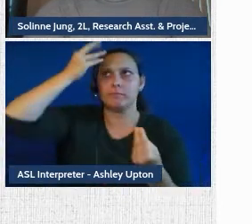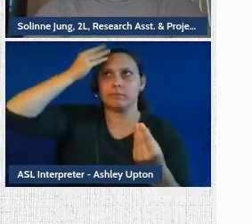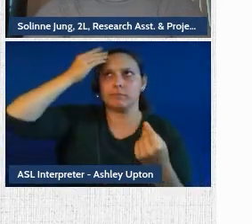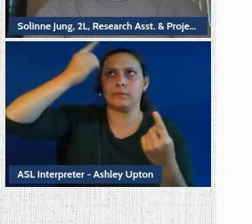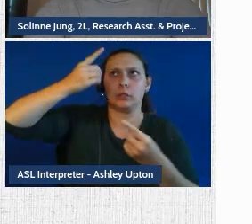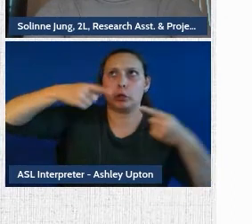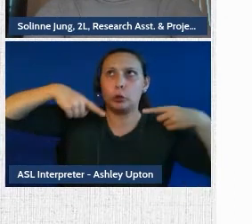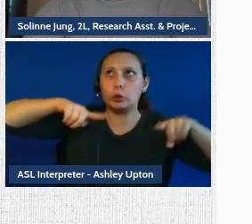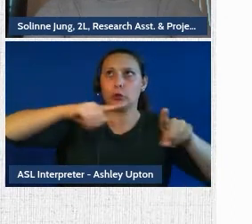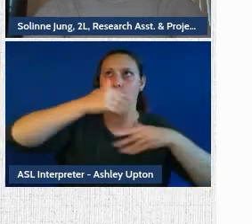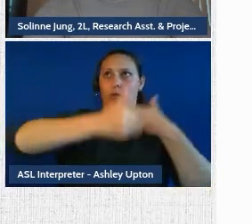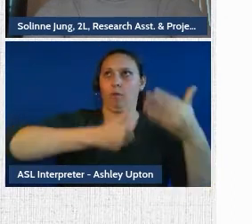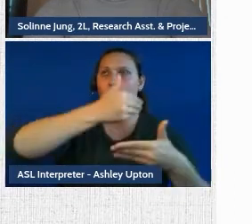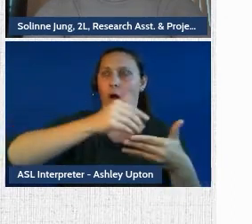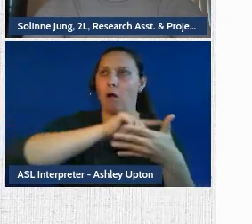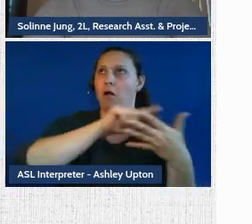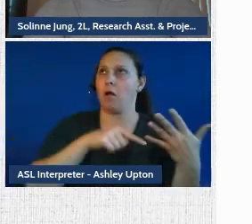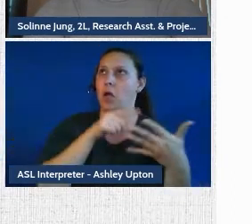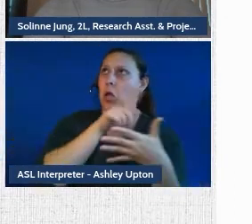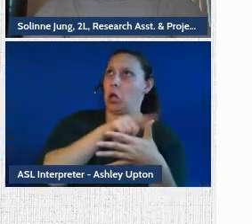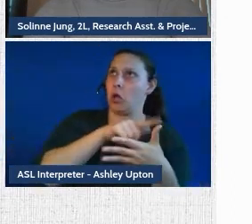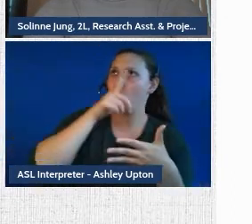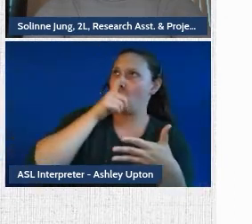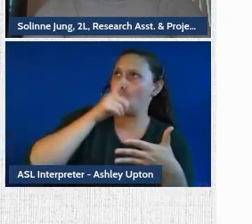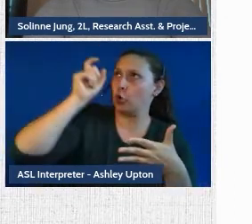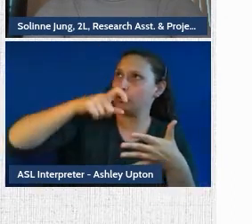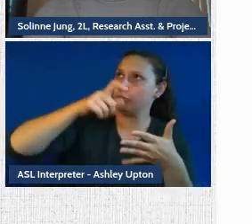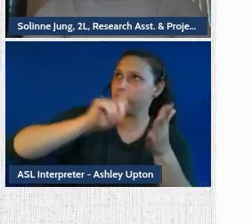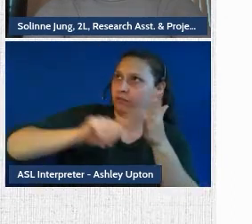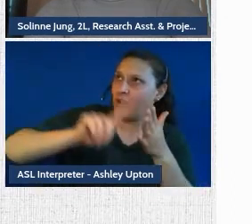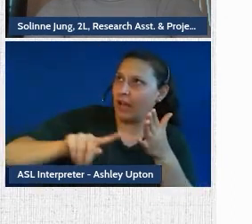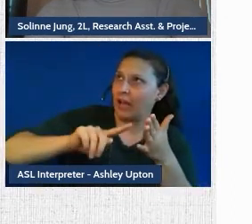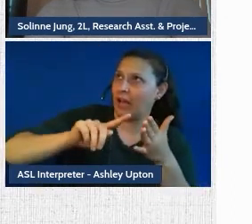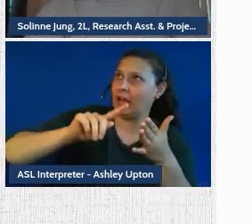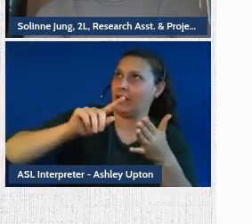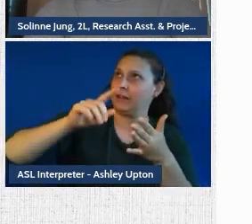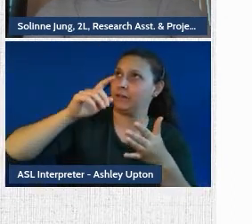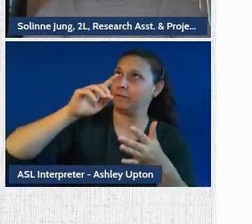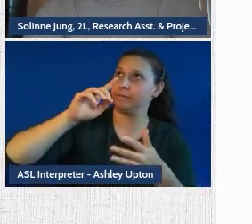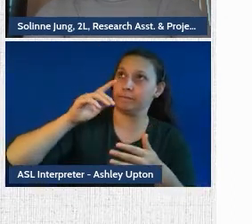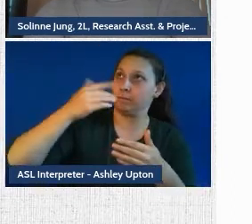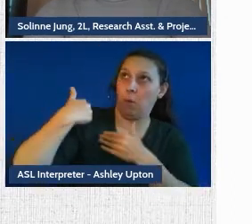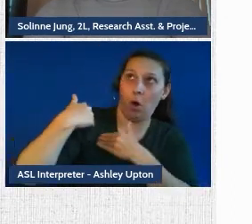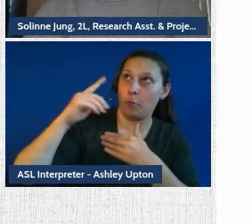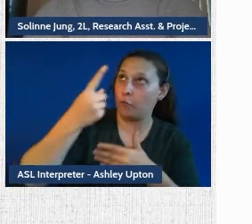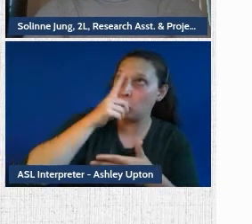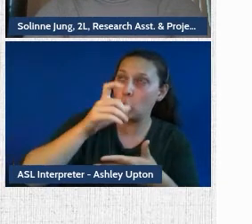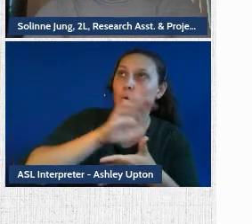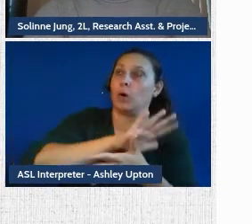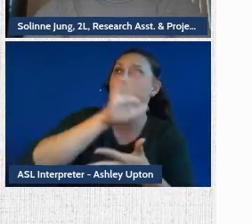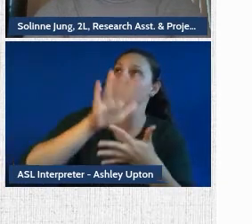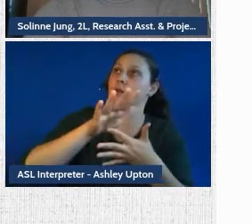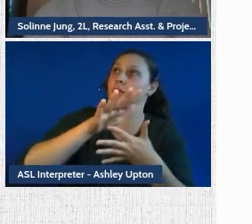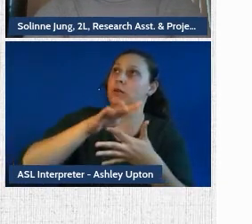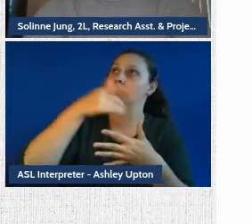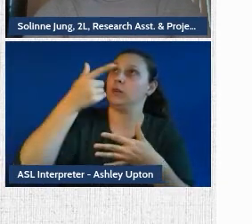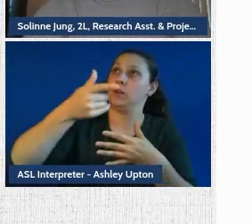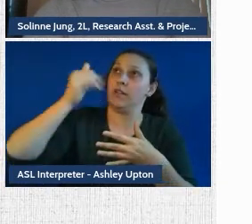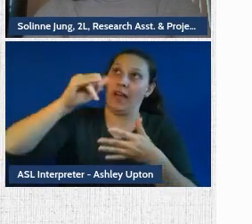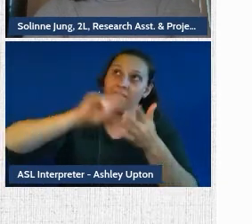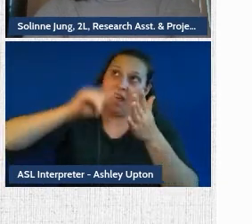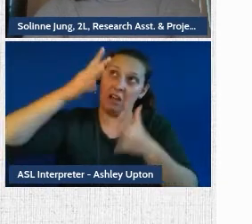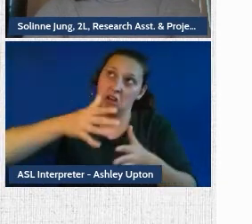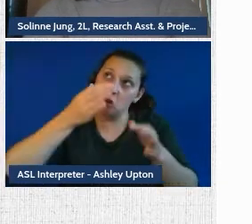investigation process, like who should be conducting the investigation in the first place, was the determination made by the investigator